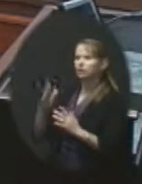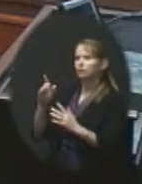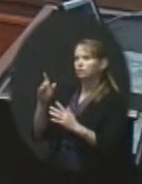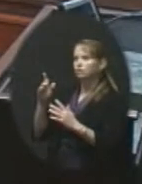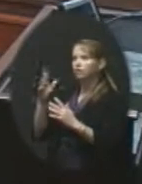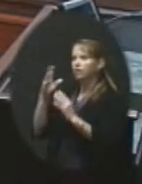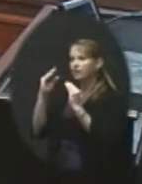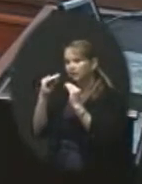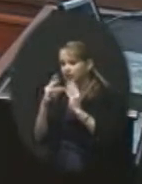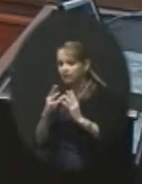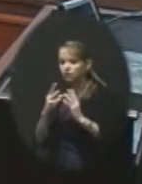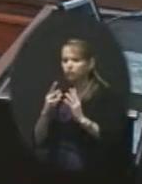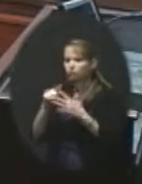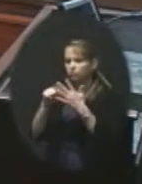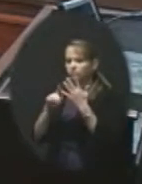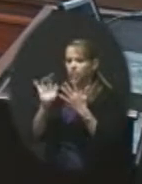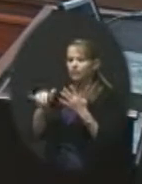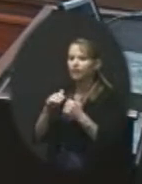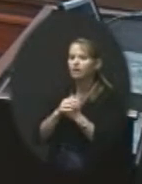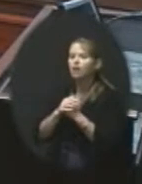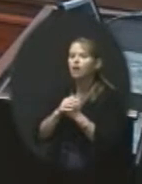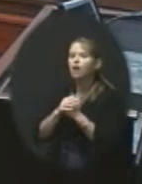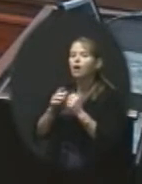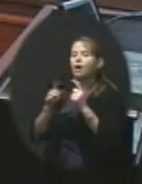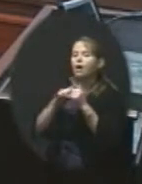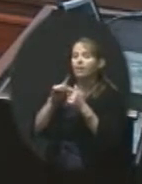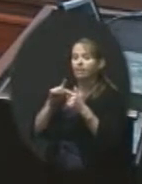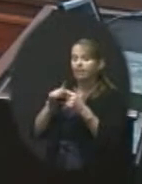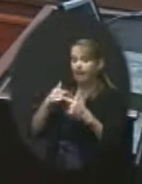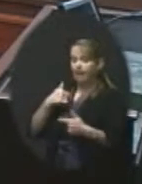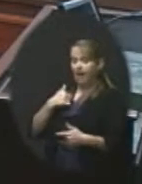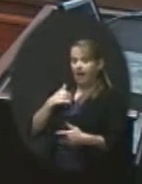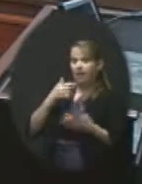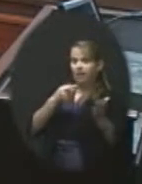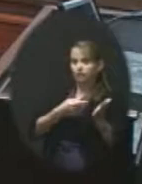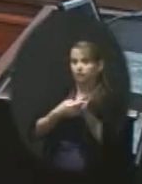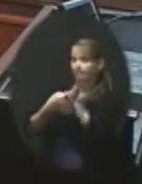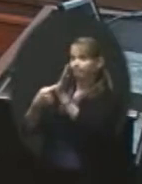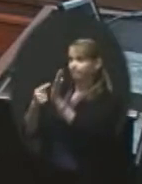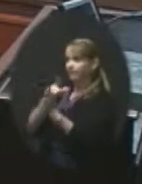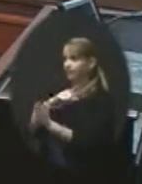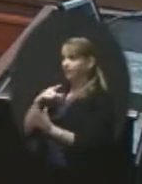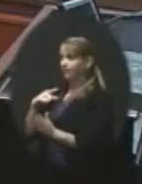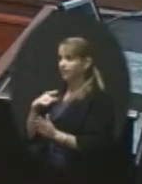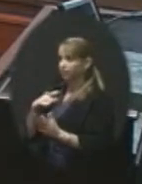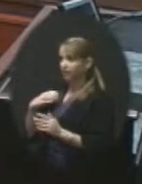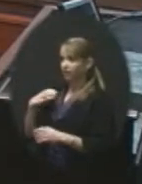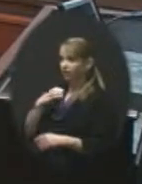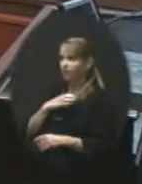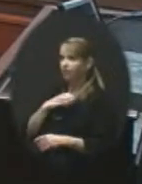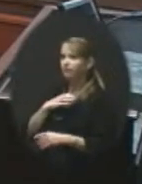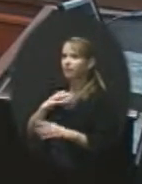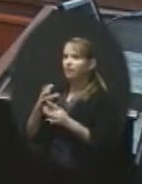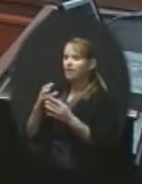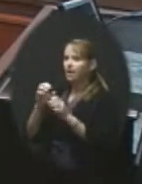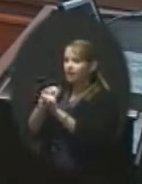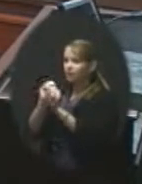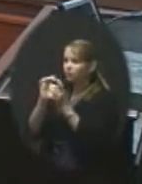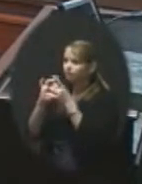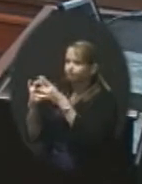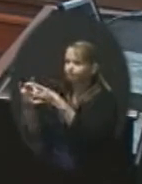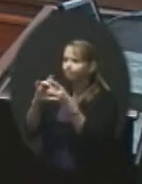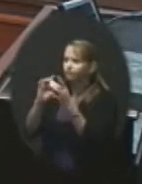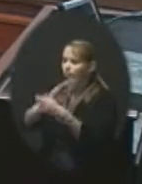the teachers and things such as that. And then I have to take that to the legislative committee and then work with all the school districts across the state of Kansas.